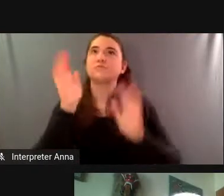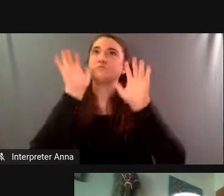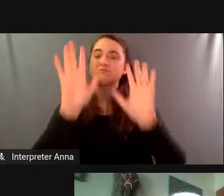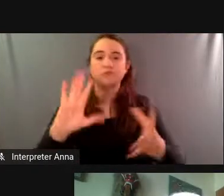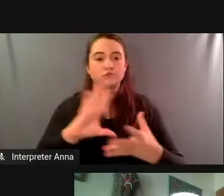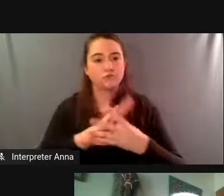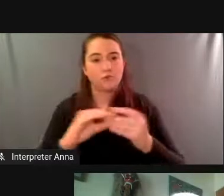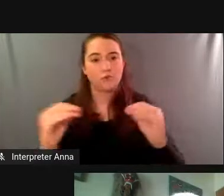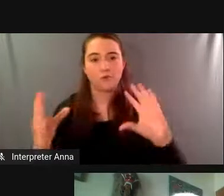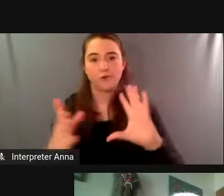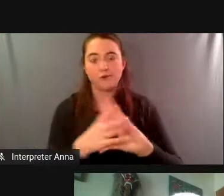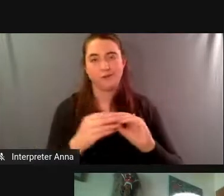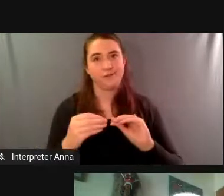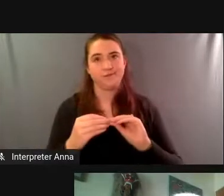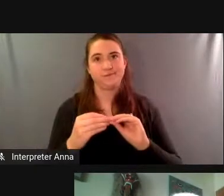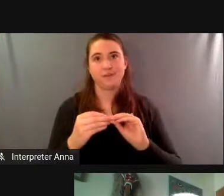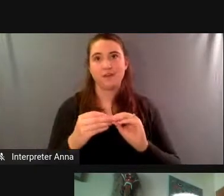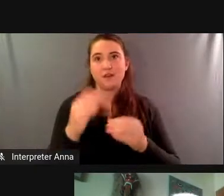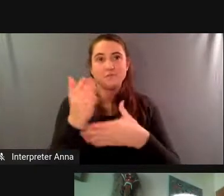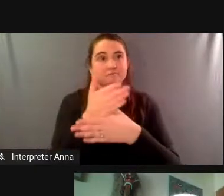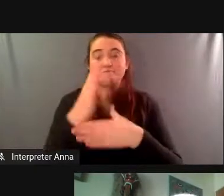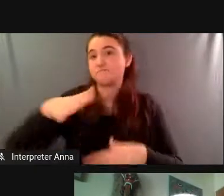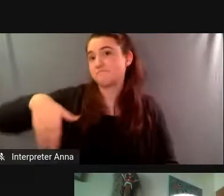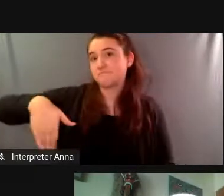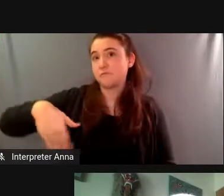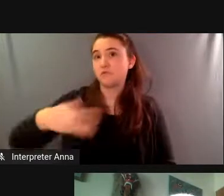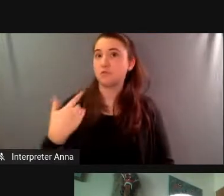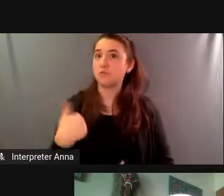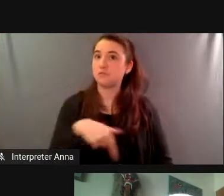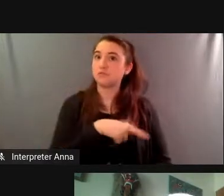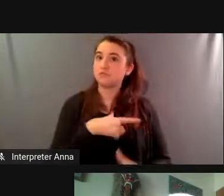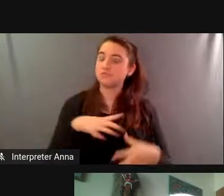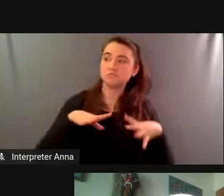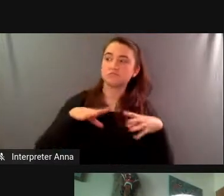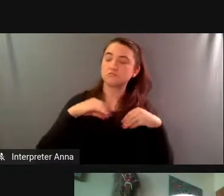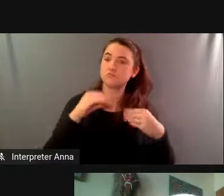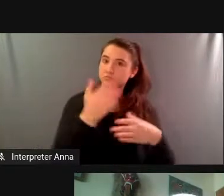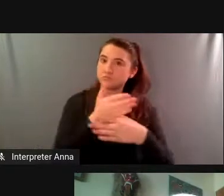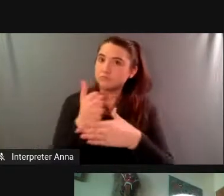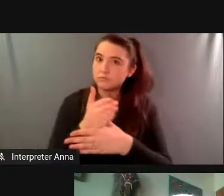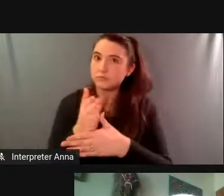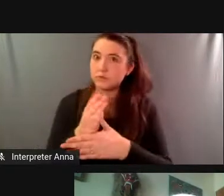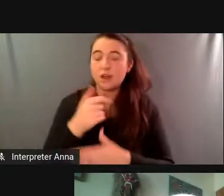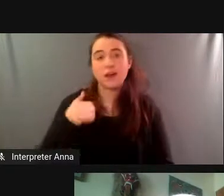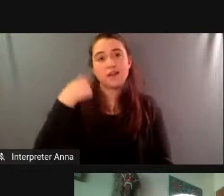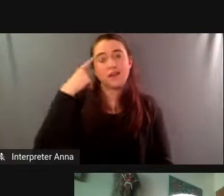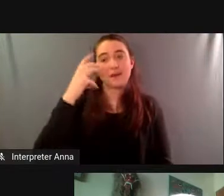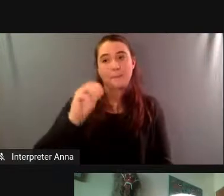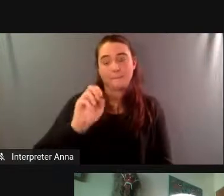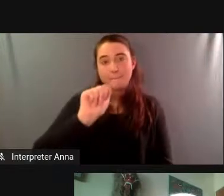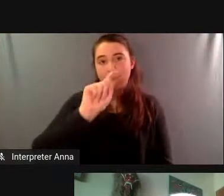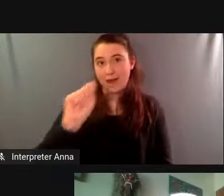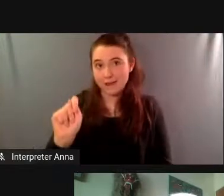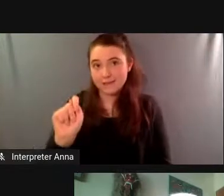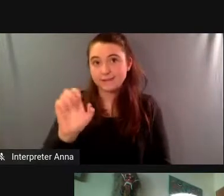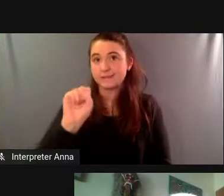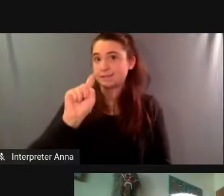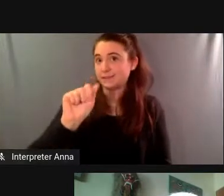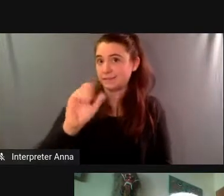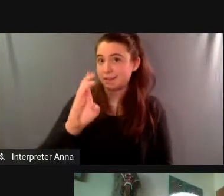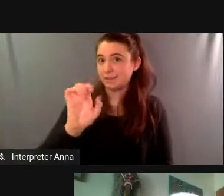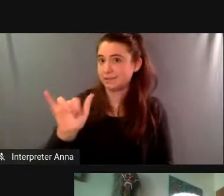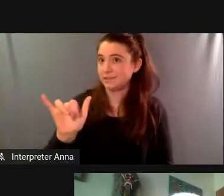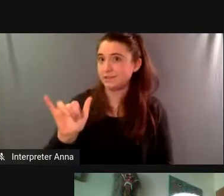hasn't been told that we're receptive to it and i think matt and stacy exceeded our expectation it's a